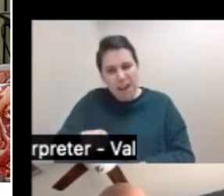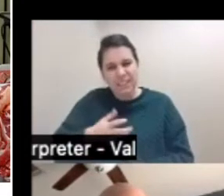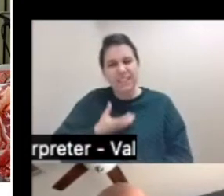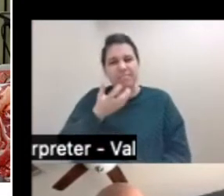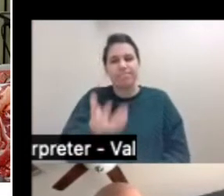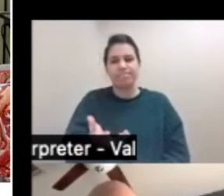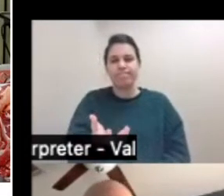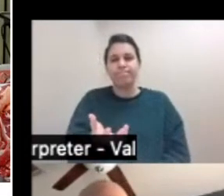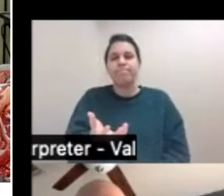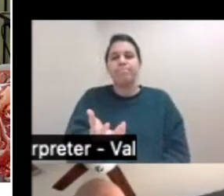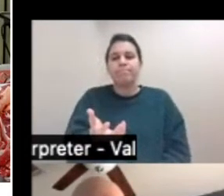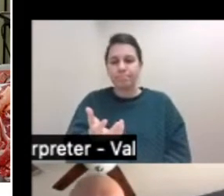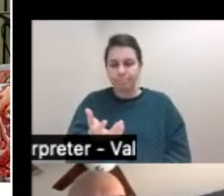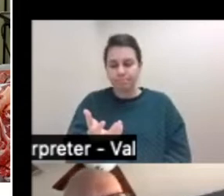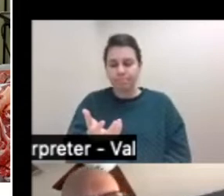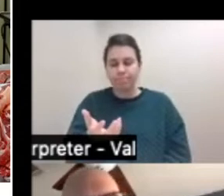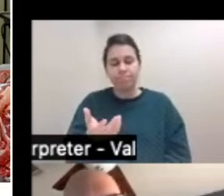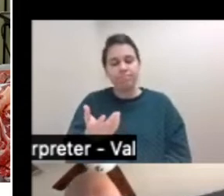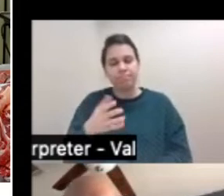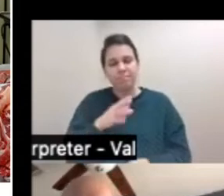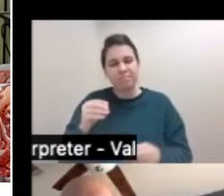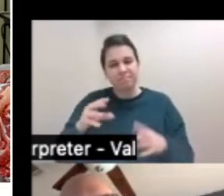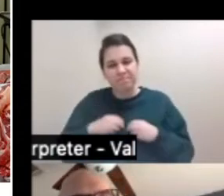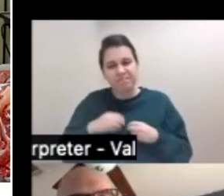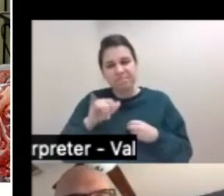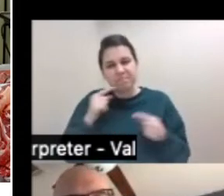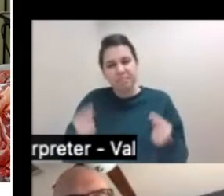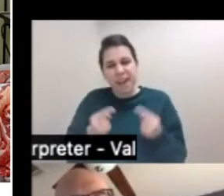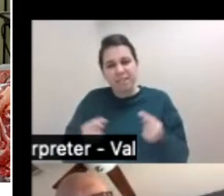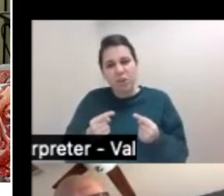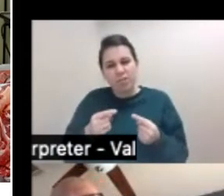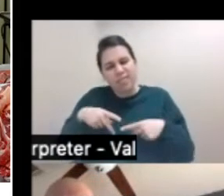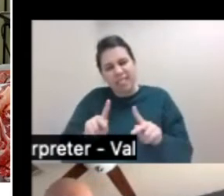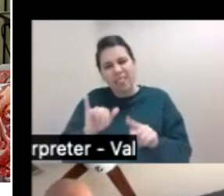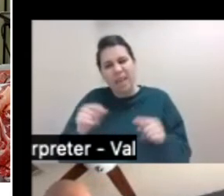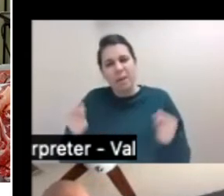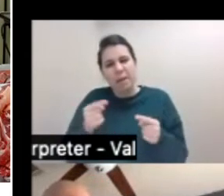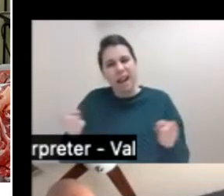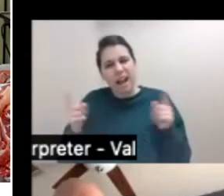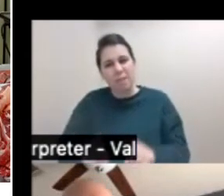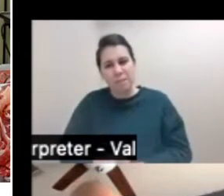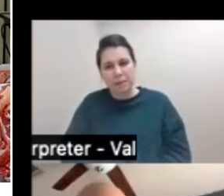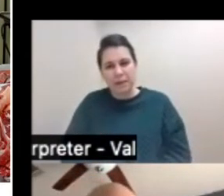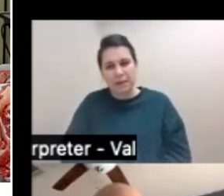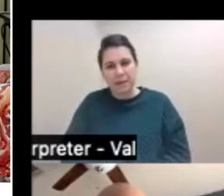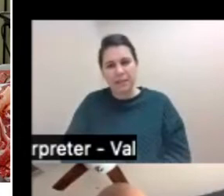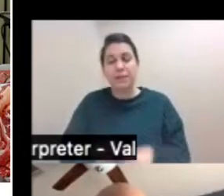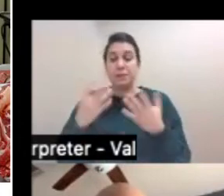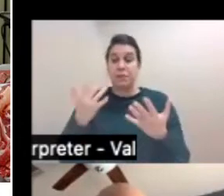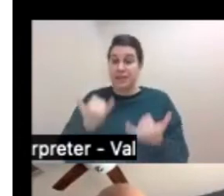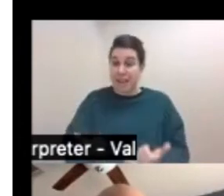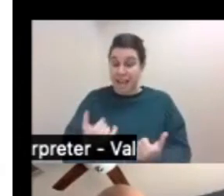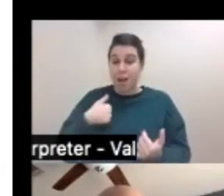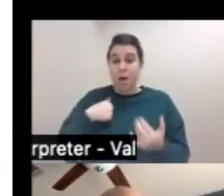pain be. And ask yourself, what's my role in this reality in terms of making and offering a better contribution